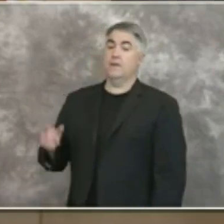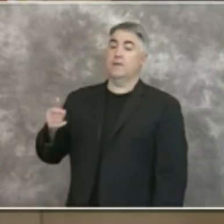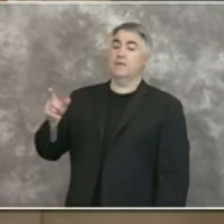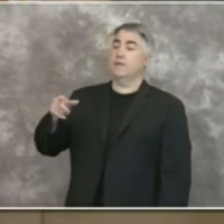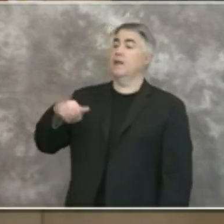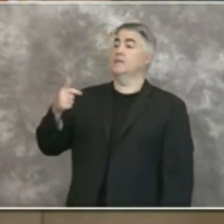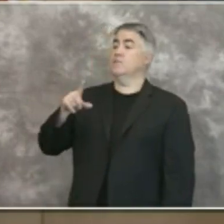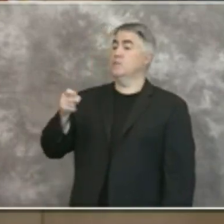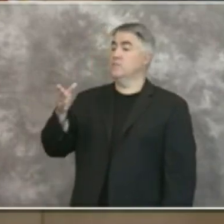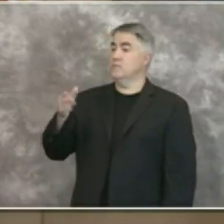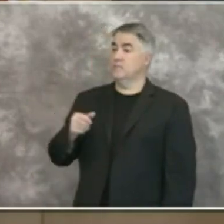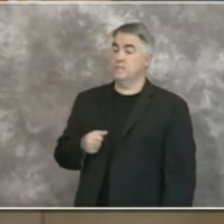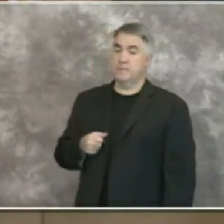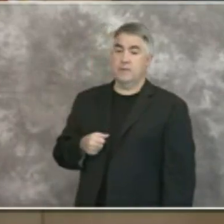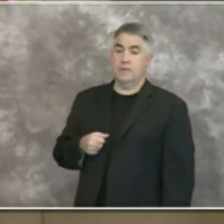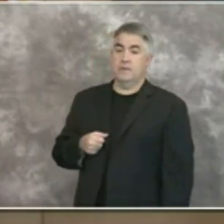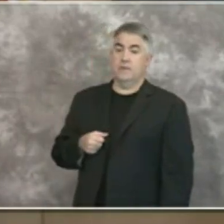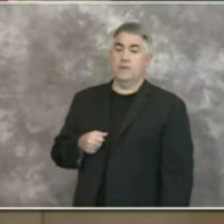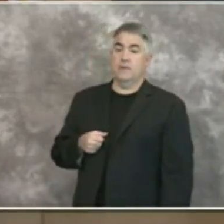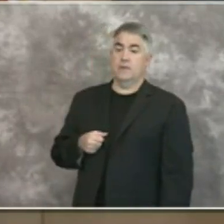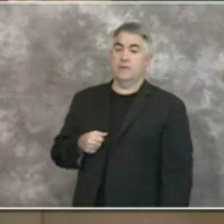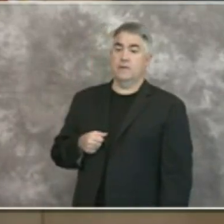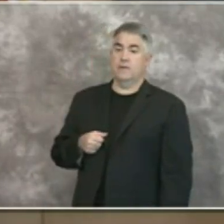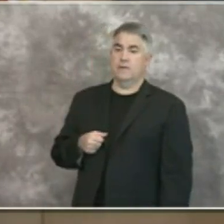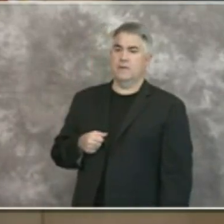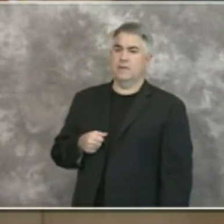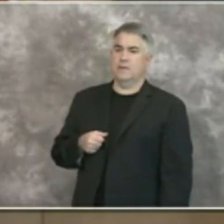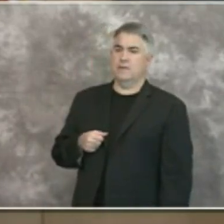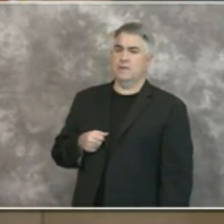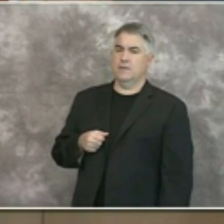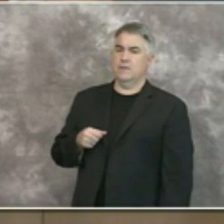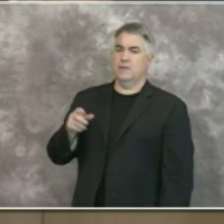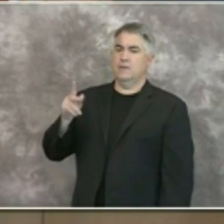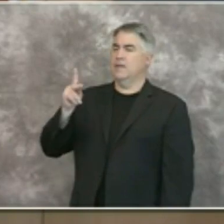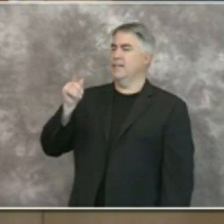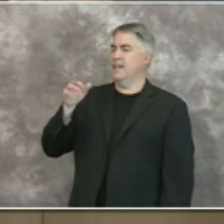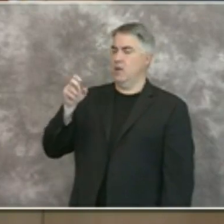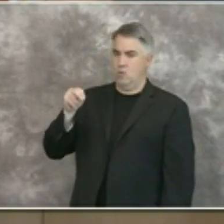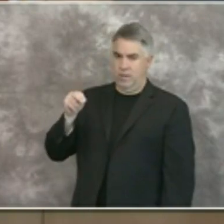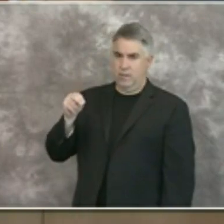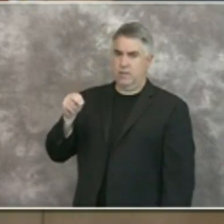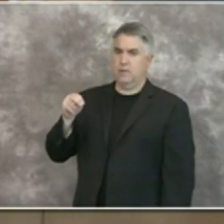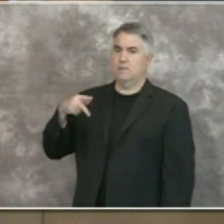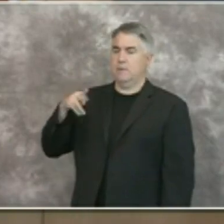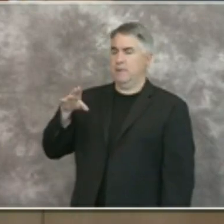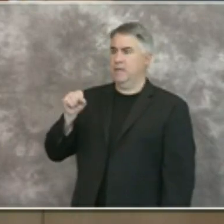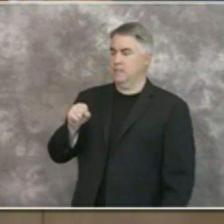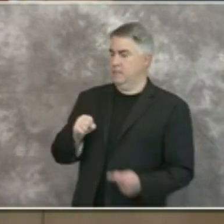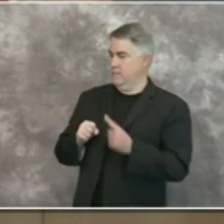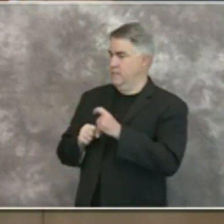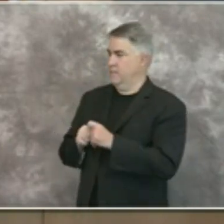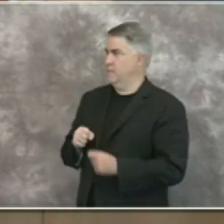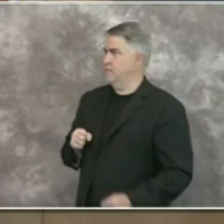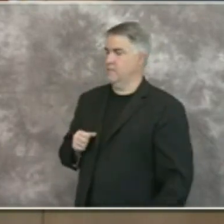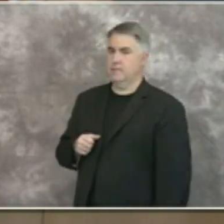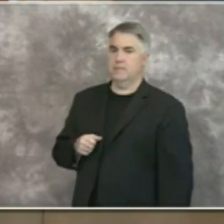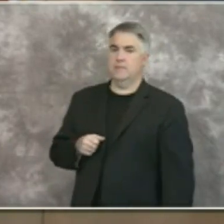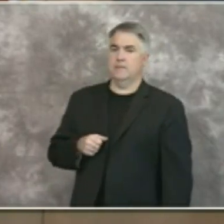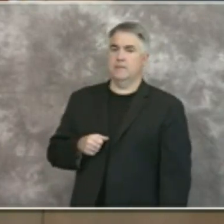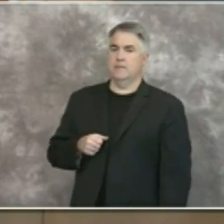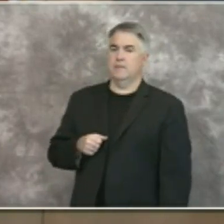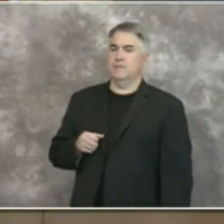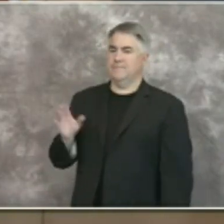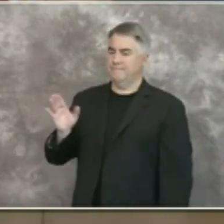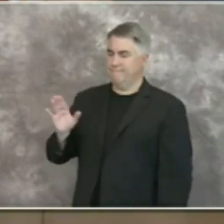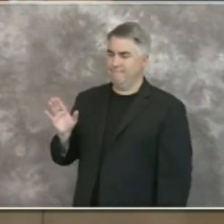okay taryn mento with kpbs please state your question hi thank you yeah